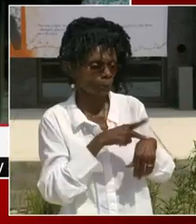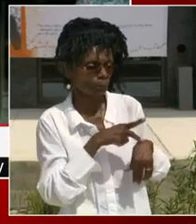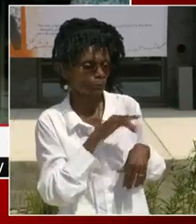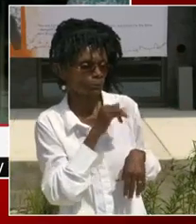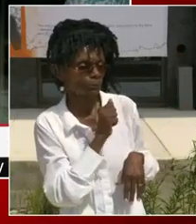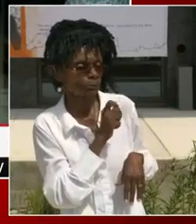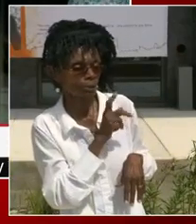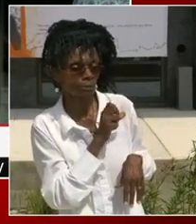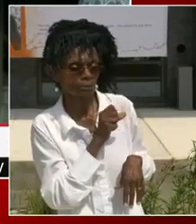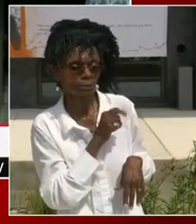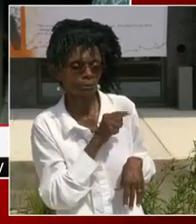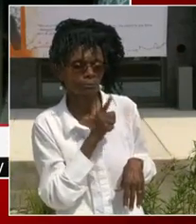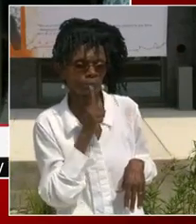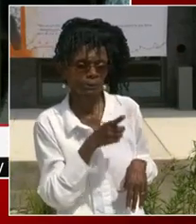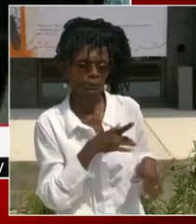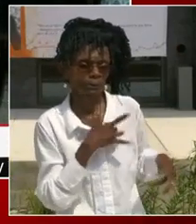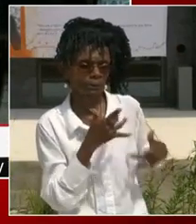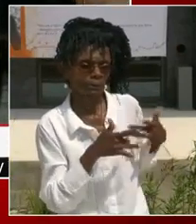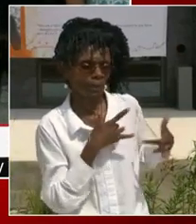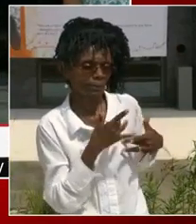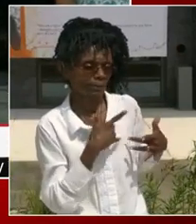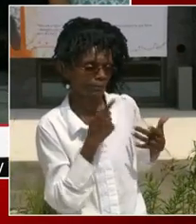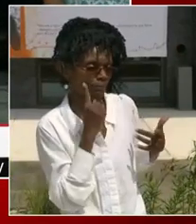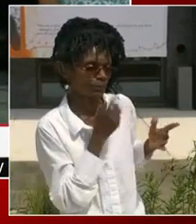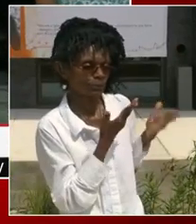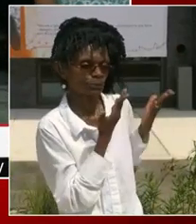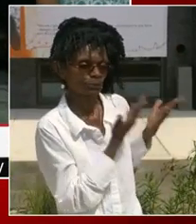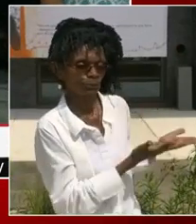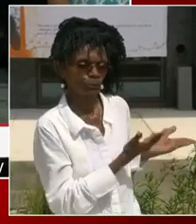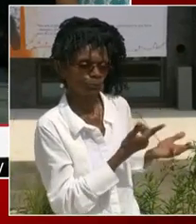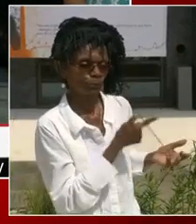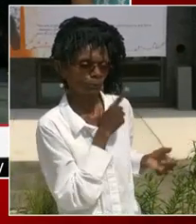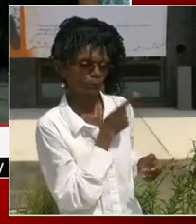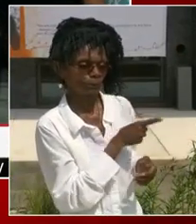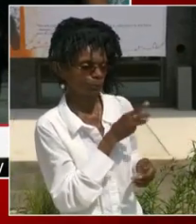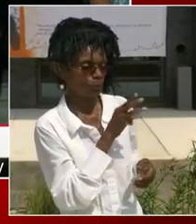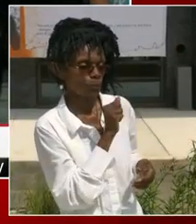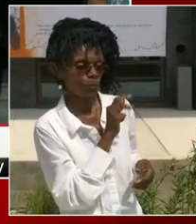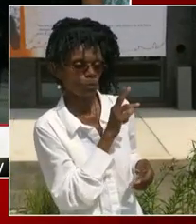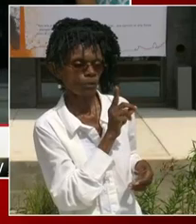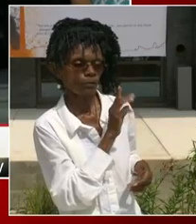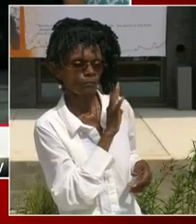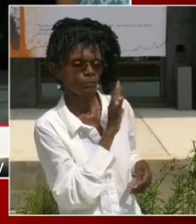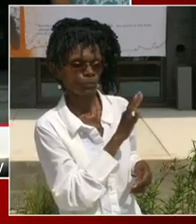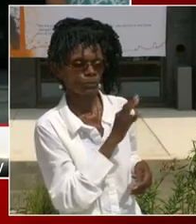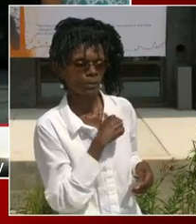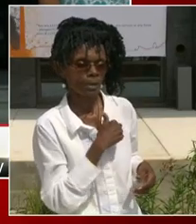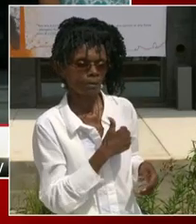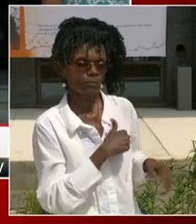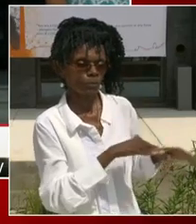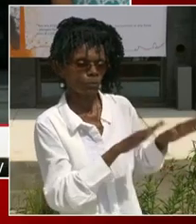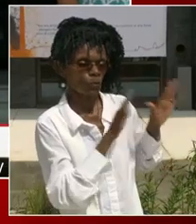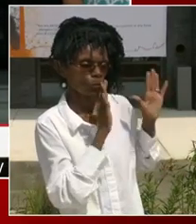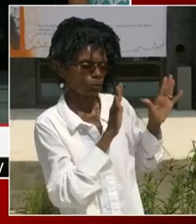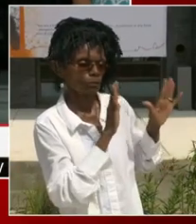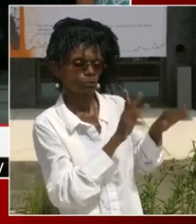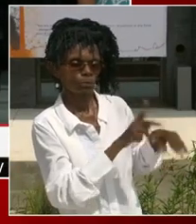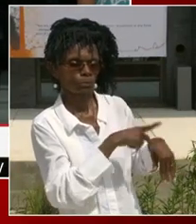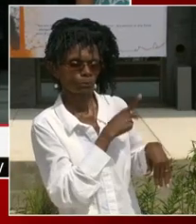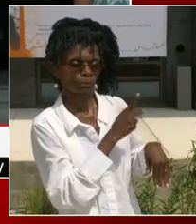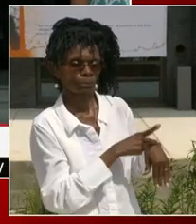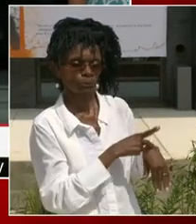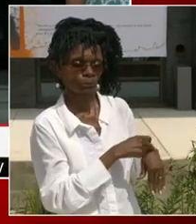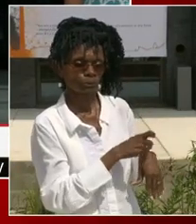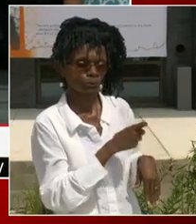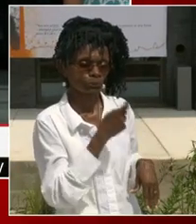We have some phenomenal principals here in War 4. Principal Jackson is a phenomenal principal. This past year, she has done so much. The